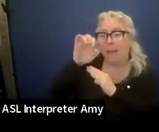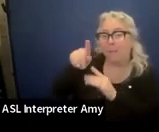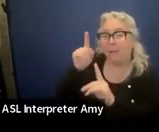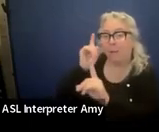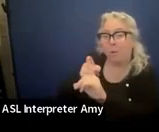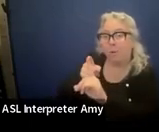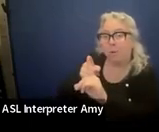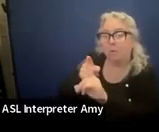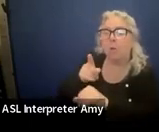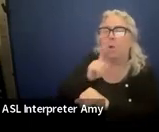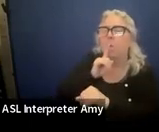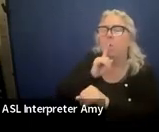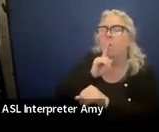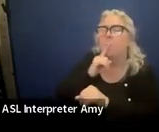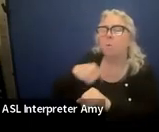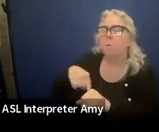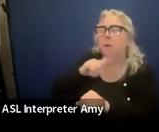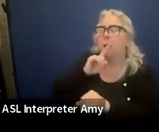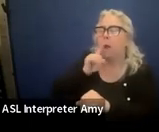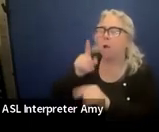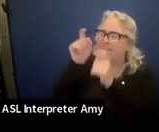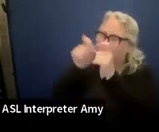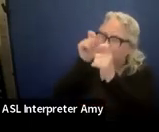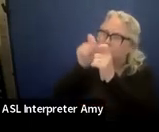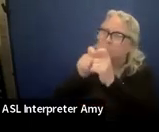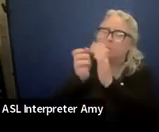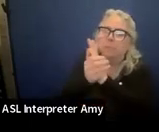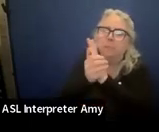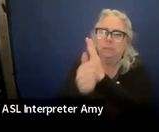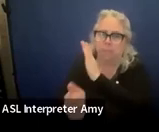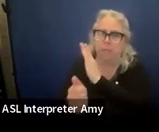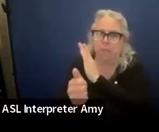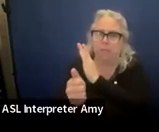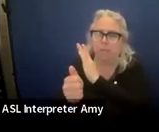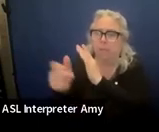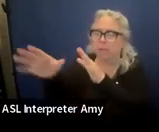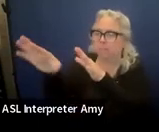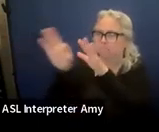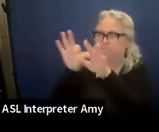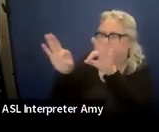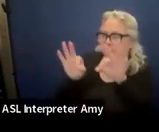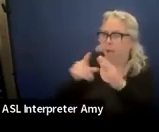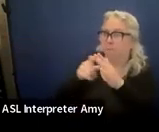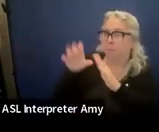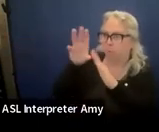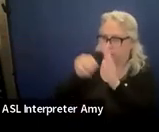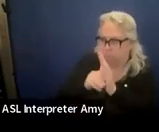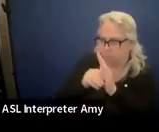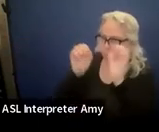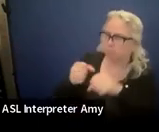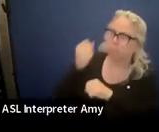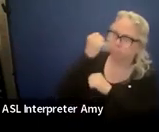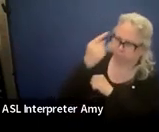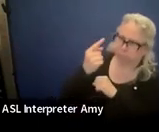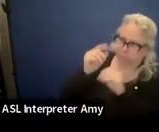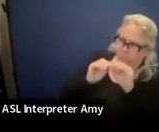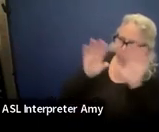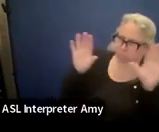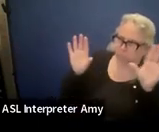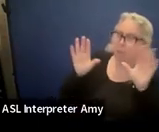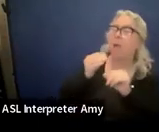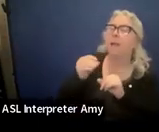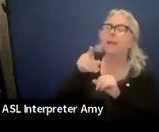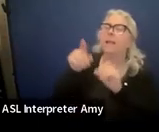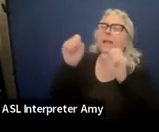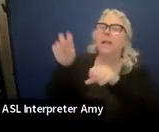grabbing those specific skills out of the curriculum so that they're understandable, and he